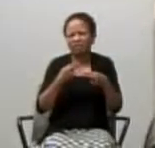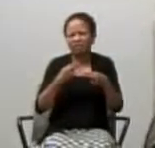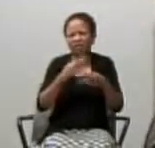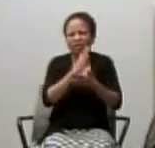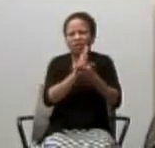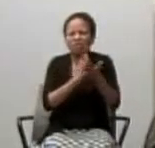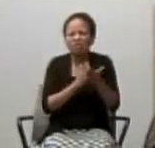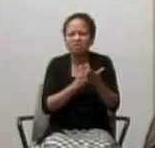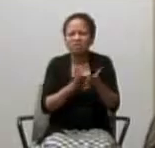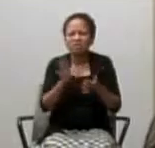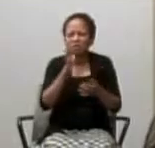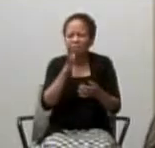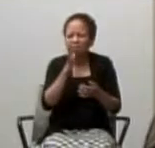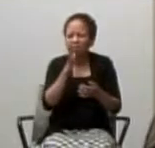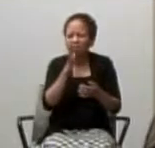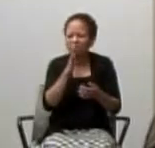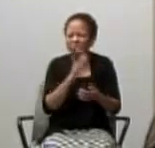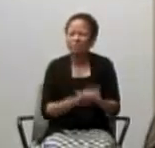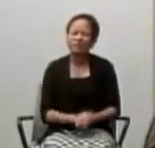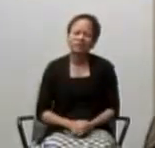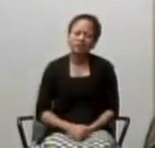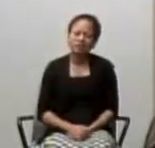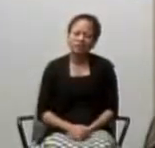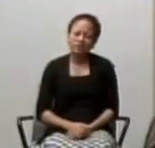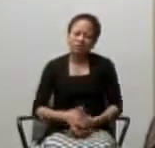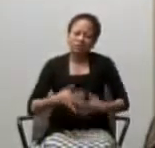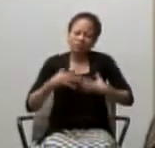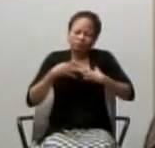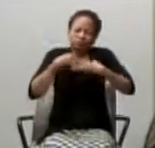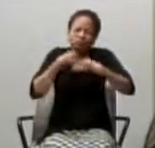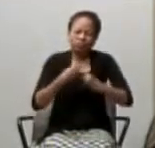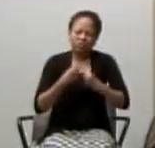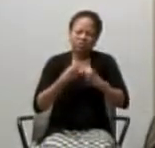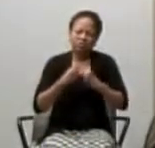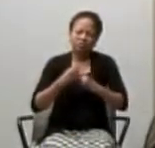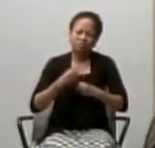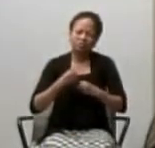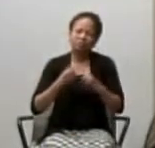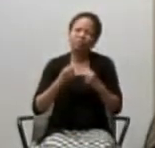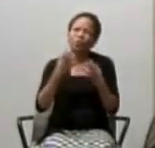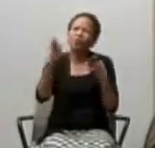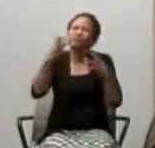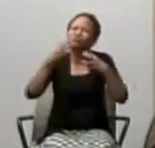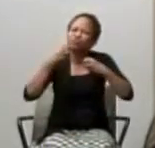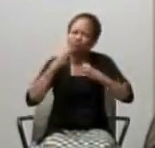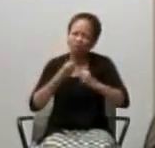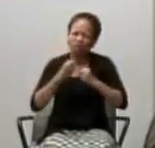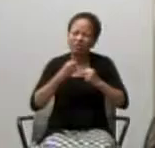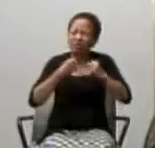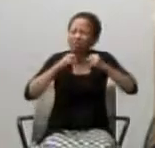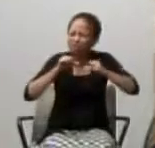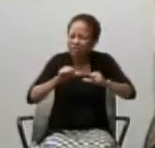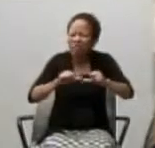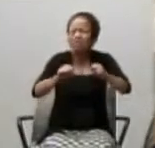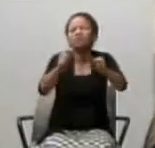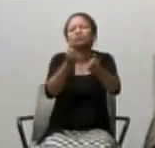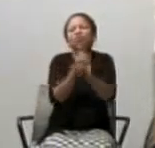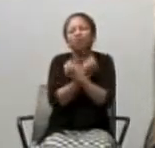courage to continue loving in spite of. And find the strength to continue to love in spite of.